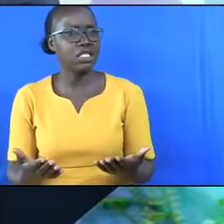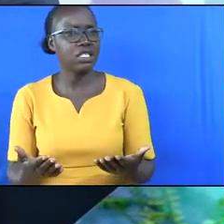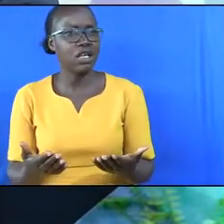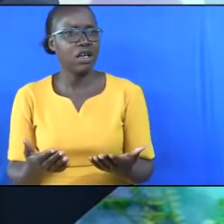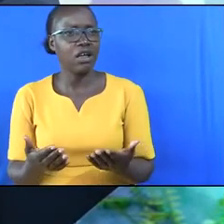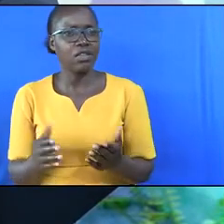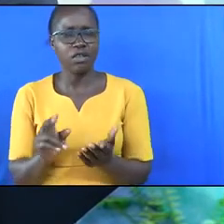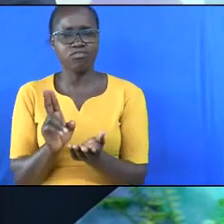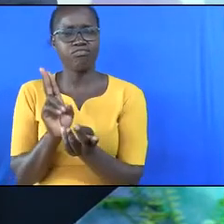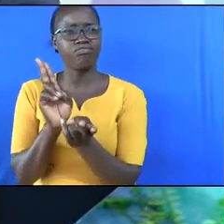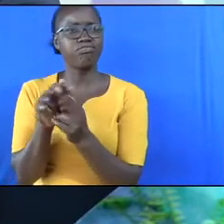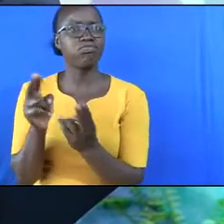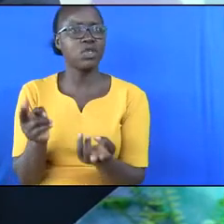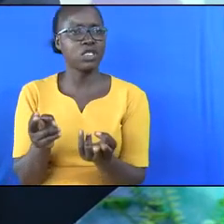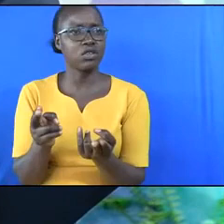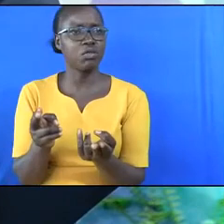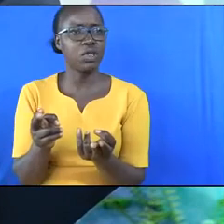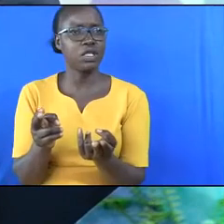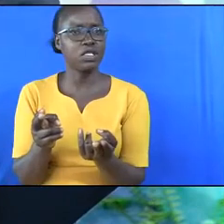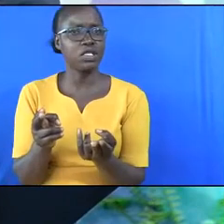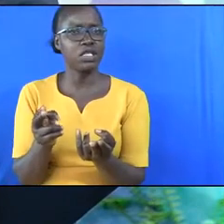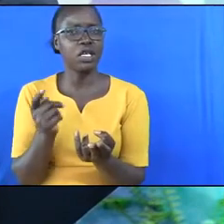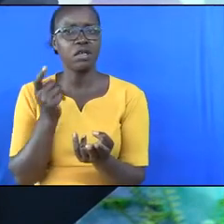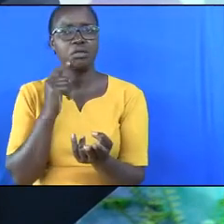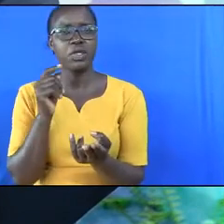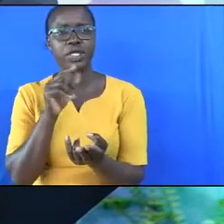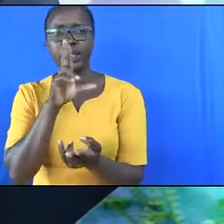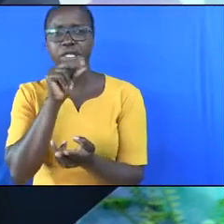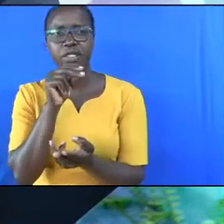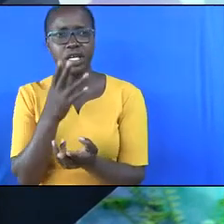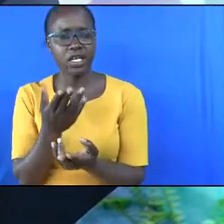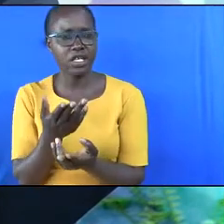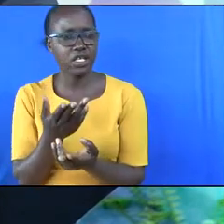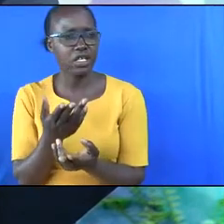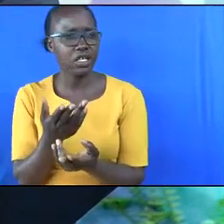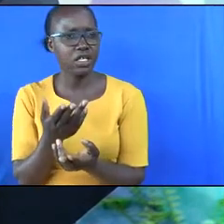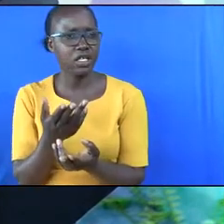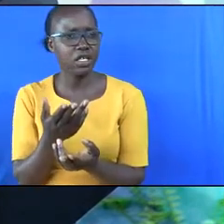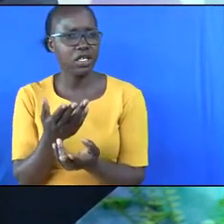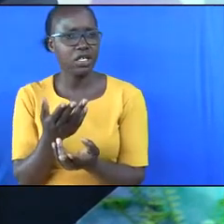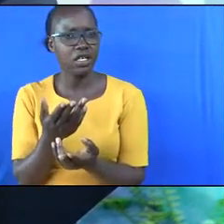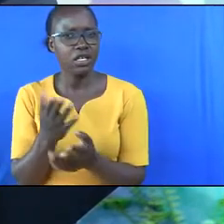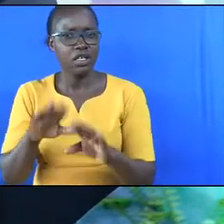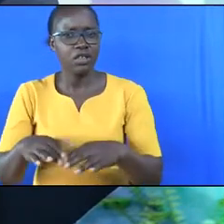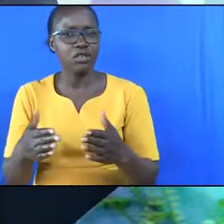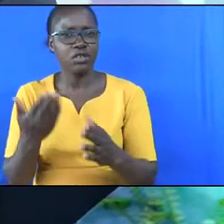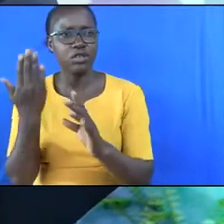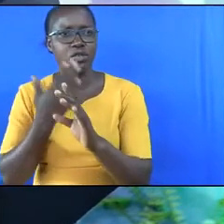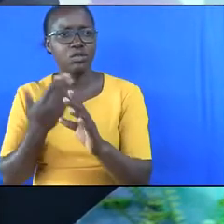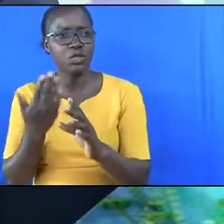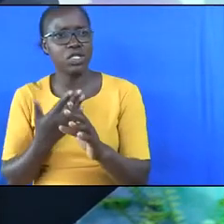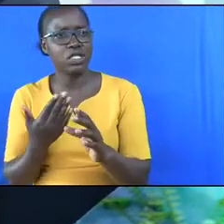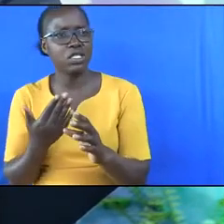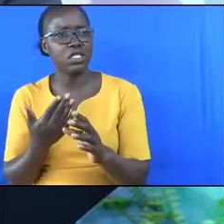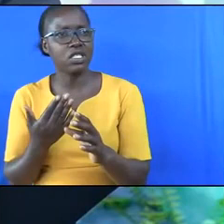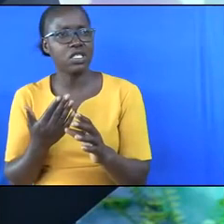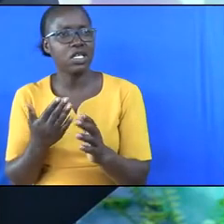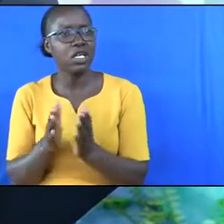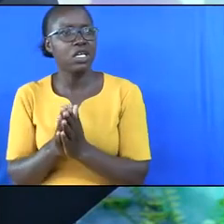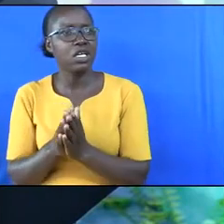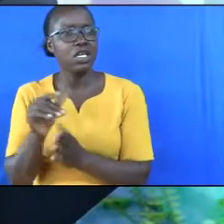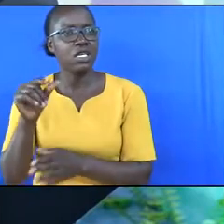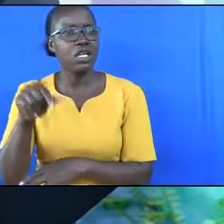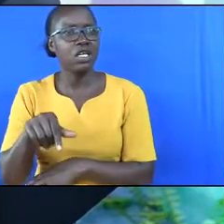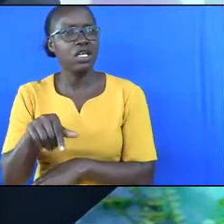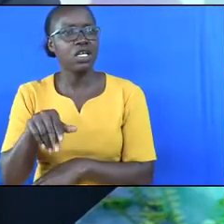grasshoppers, honeybees, duck, squid, roast seals, quail eggs. Quail eggs are